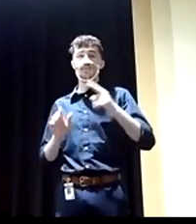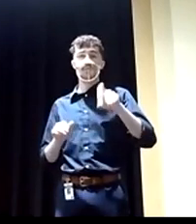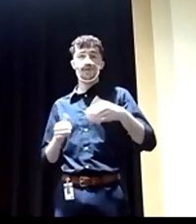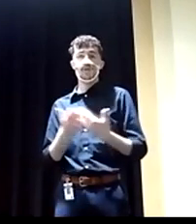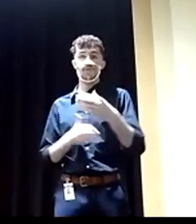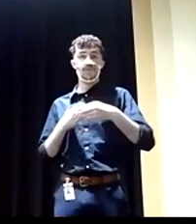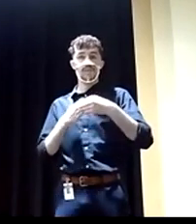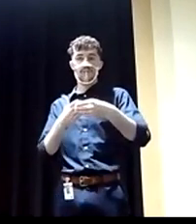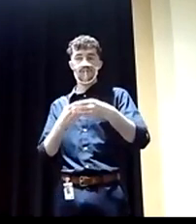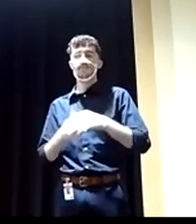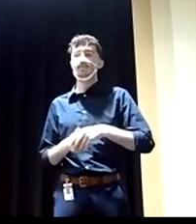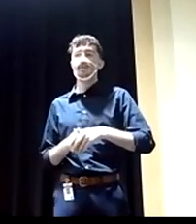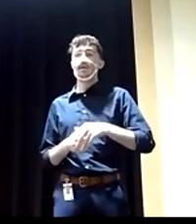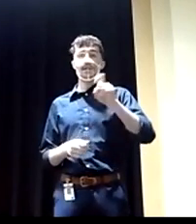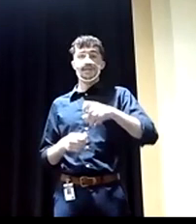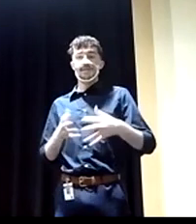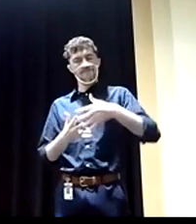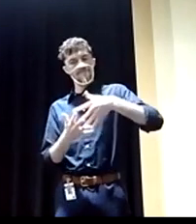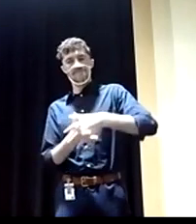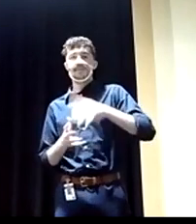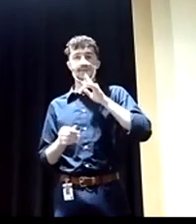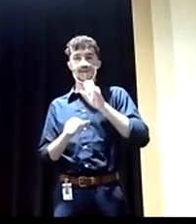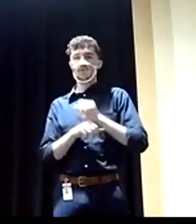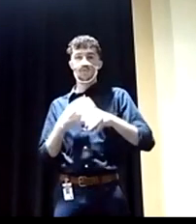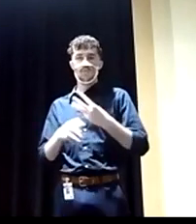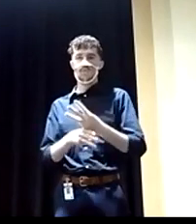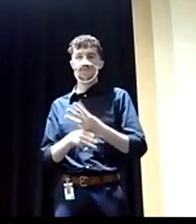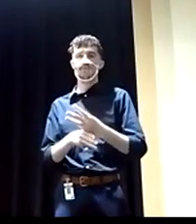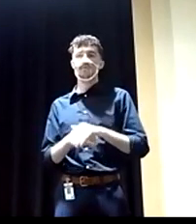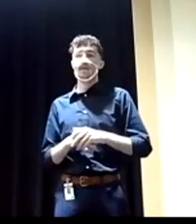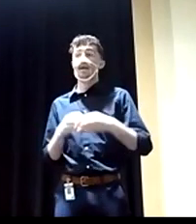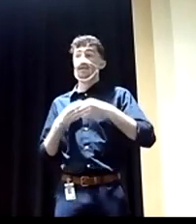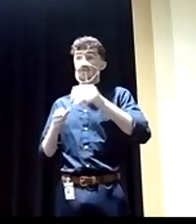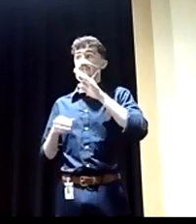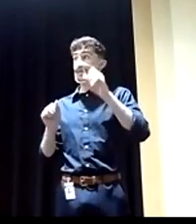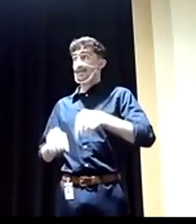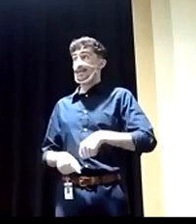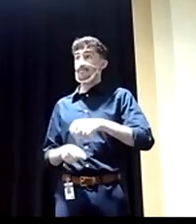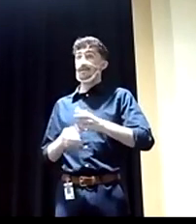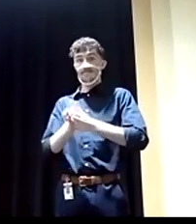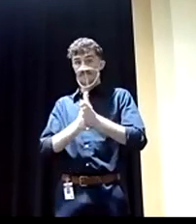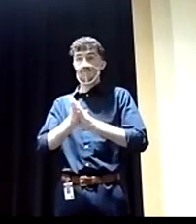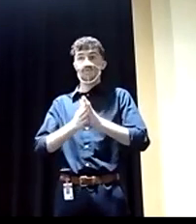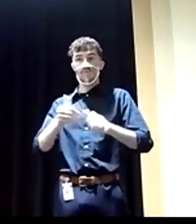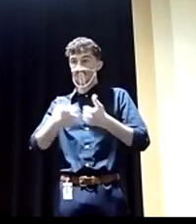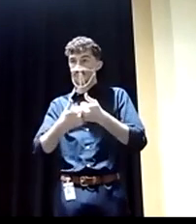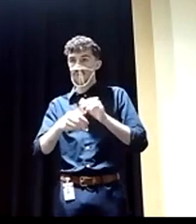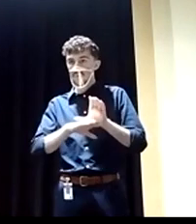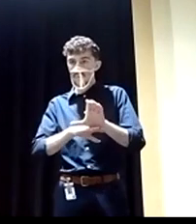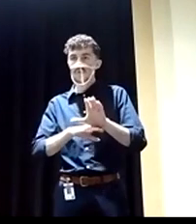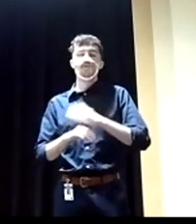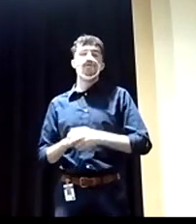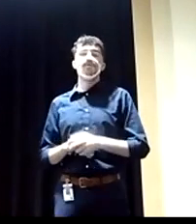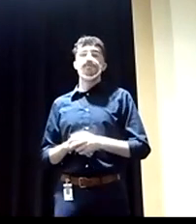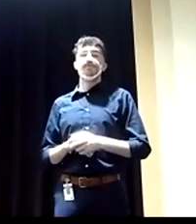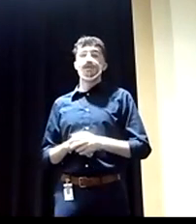grounded in the working class experience, leadership that is forceful about speaking out and fighting for our values, and leadership that